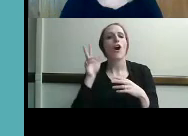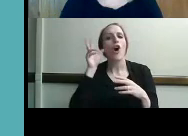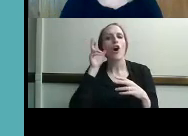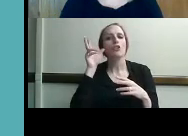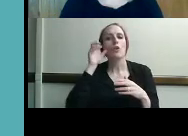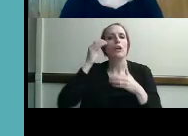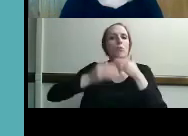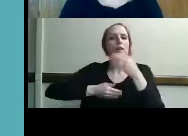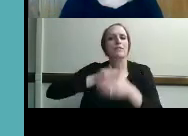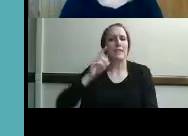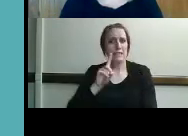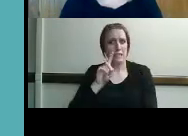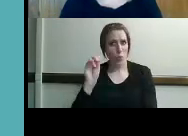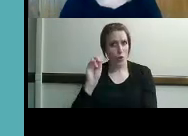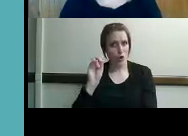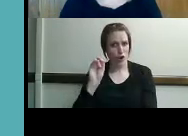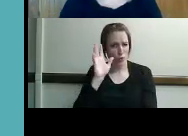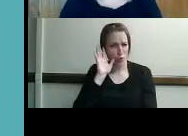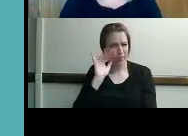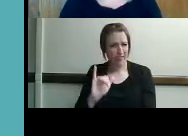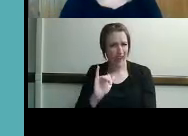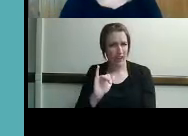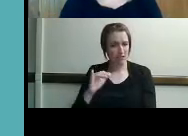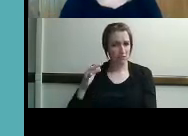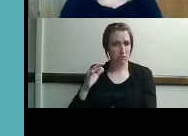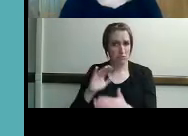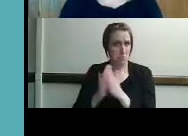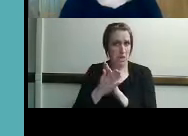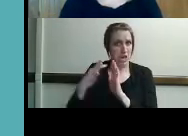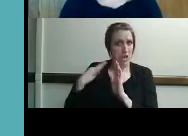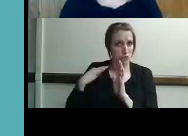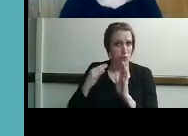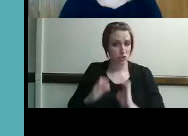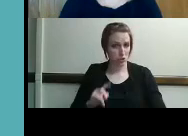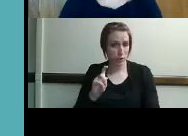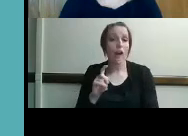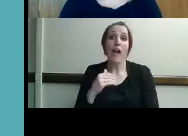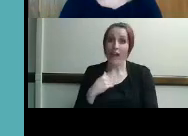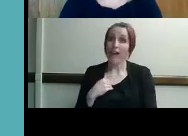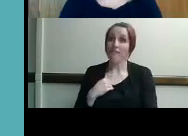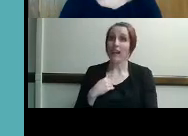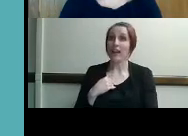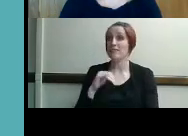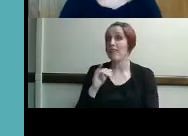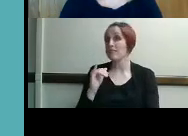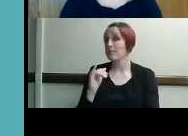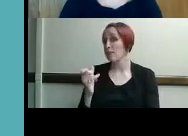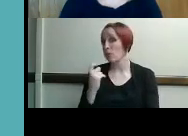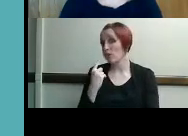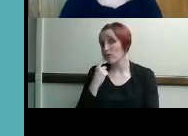and i've had that question myself before related to tap and tap and other telecommunication funding